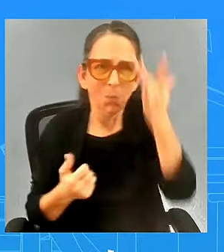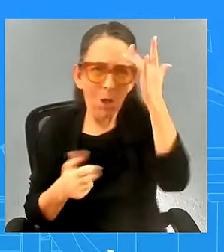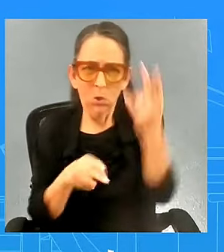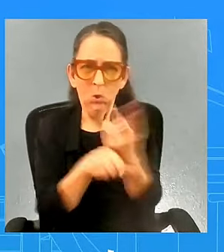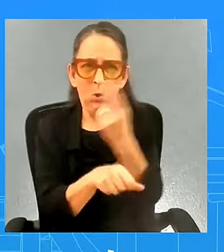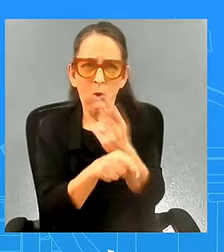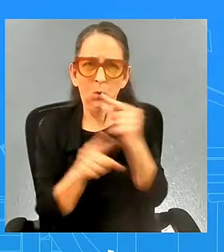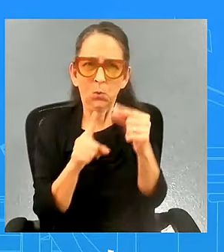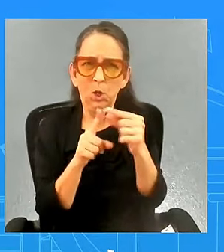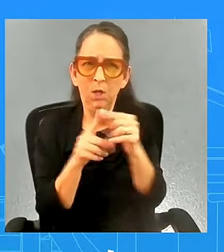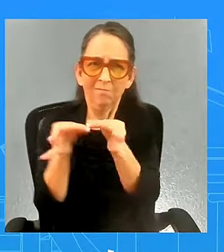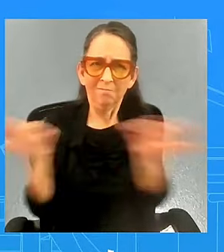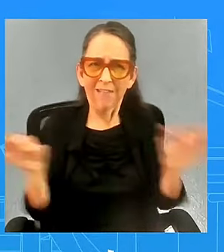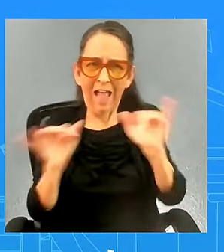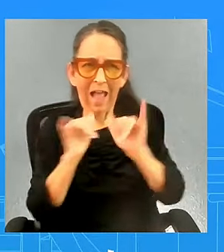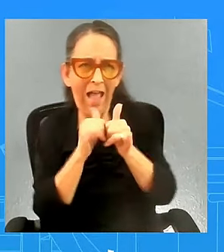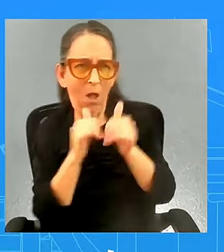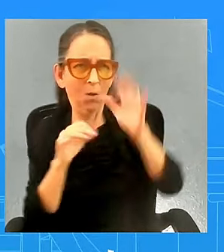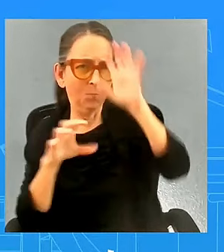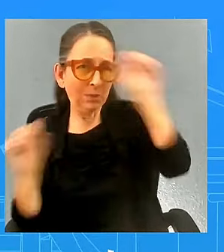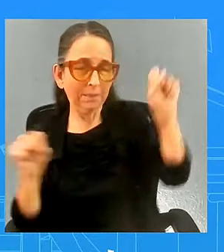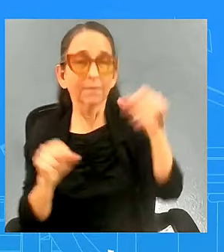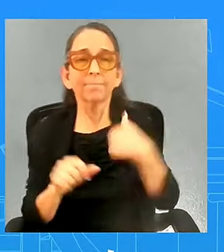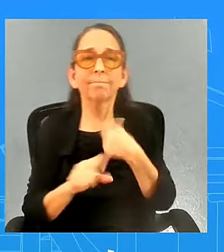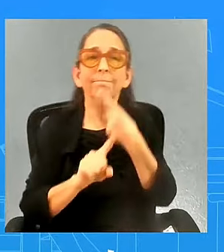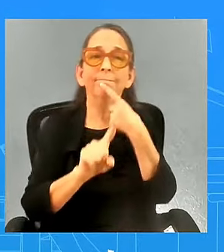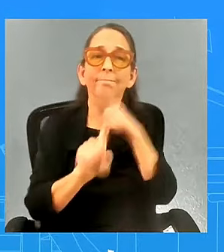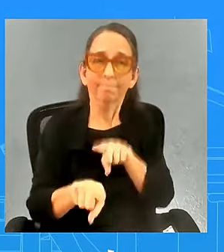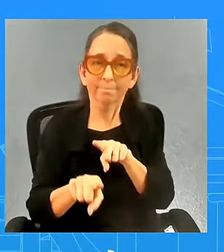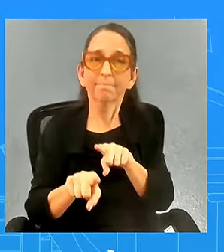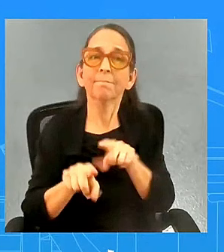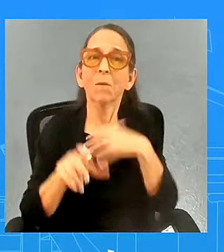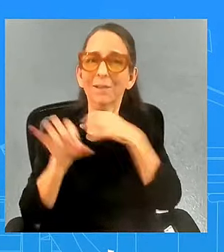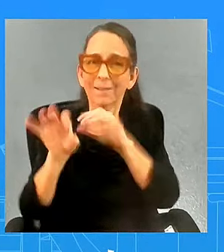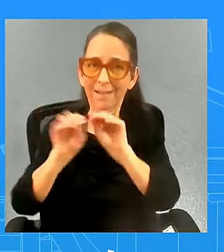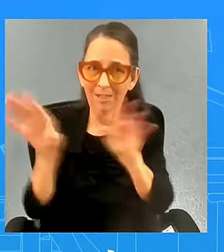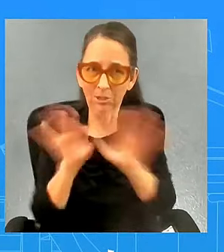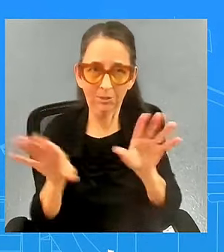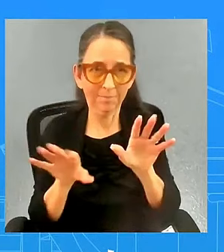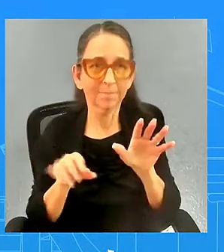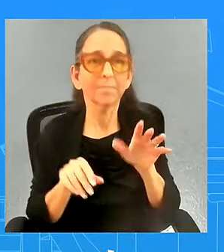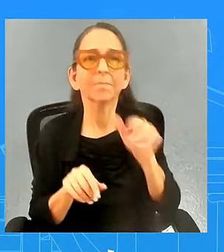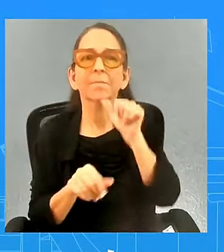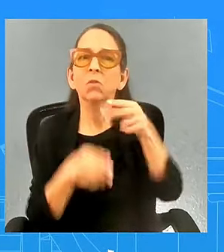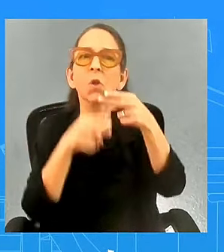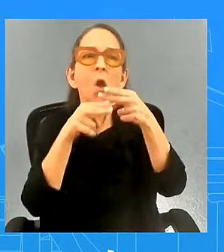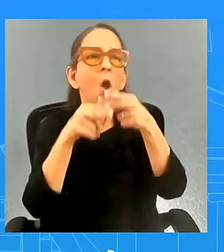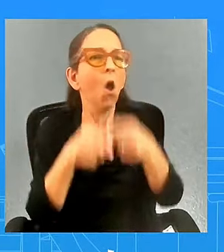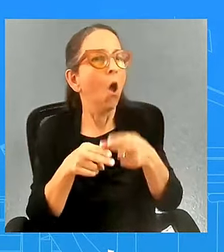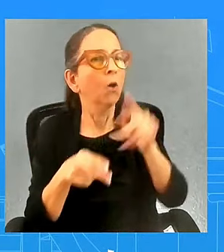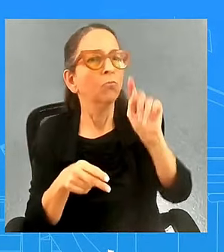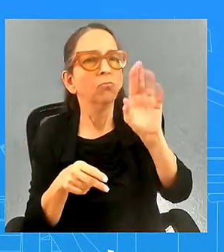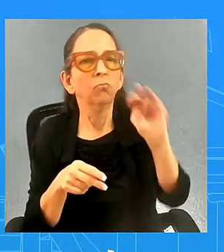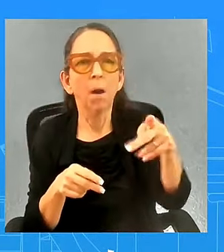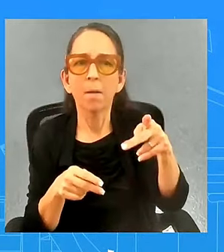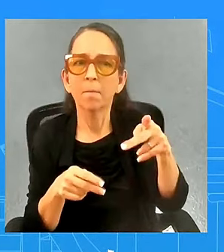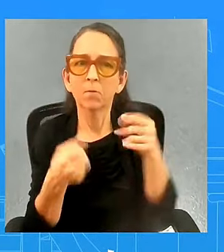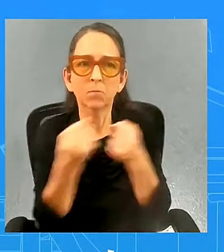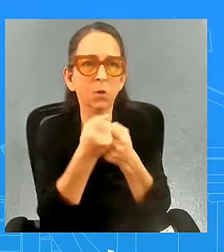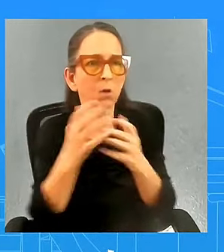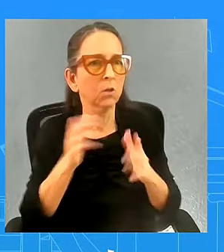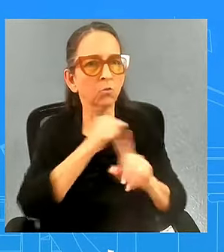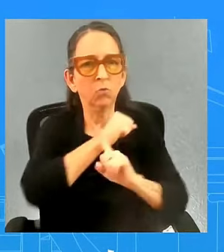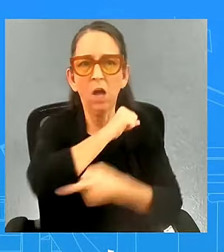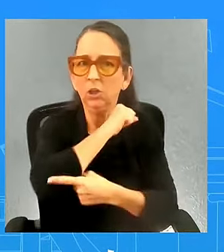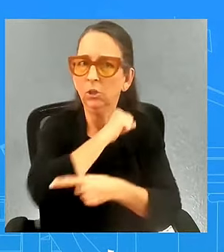couple of things couple of things so just to clarify he was not calling trump supporters garbage which is why he put out this is why he